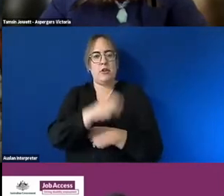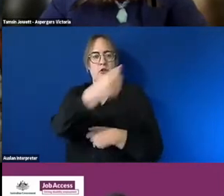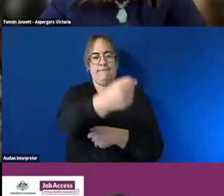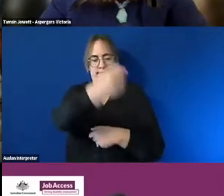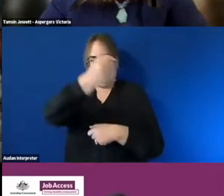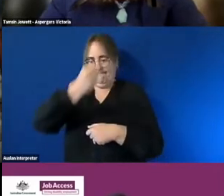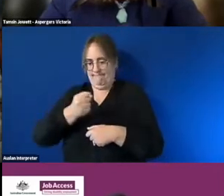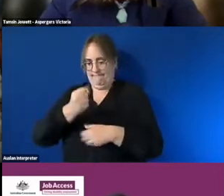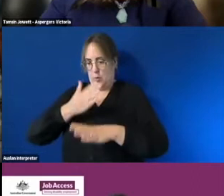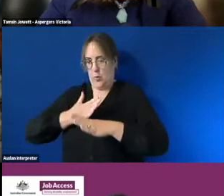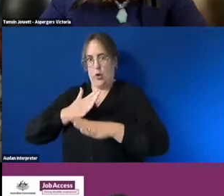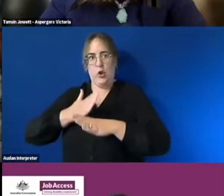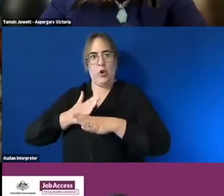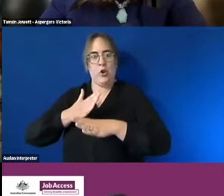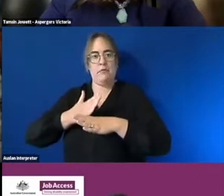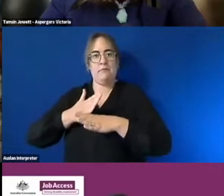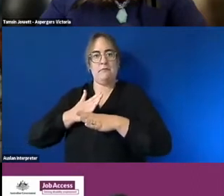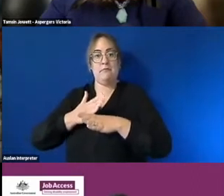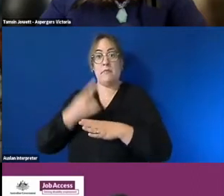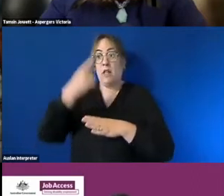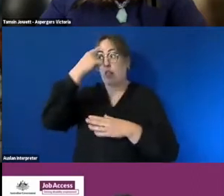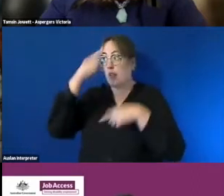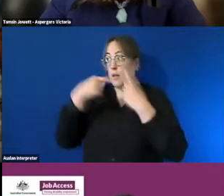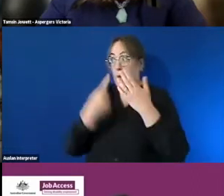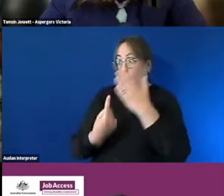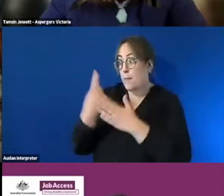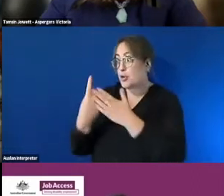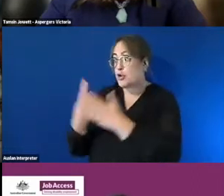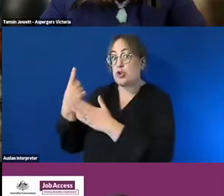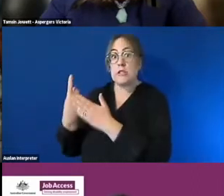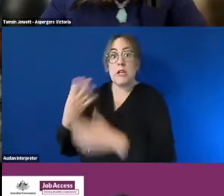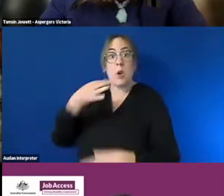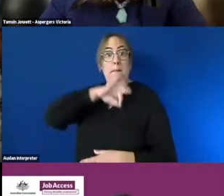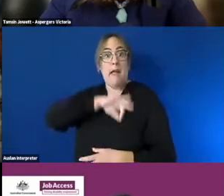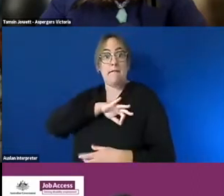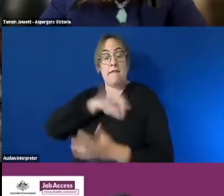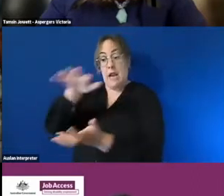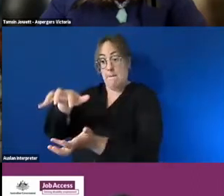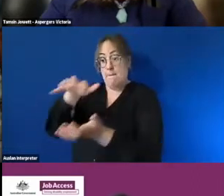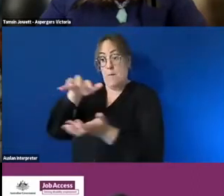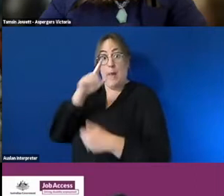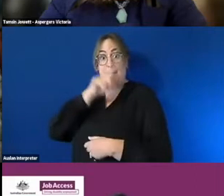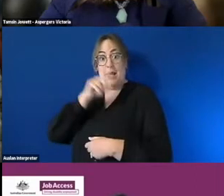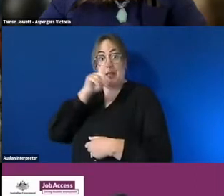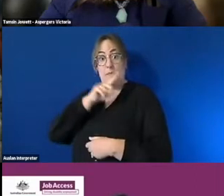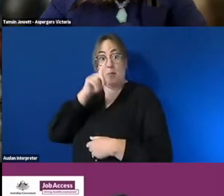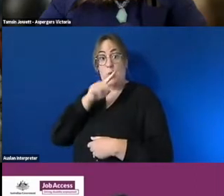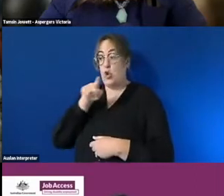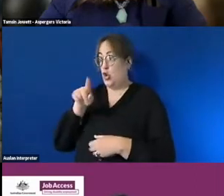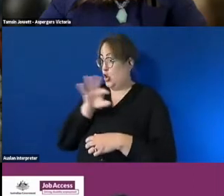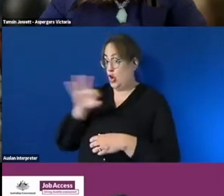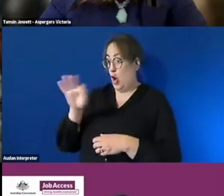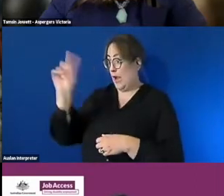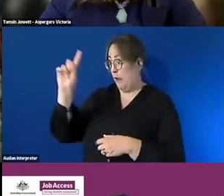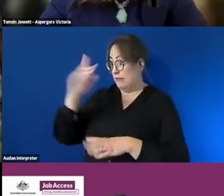think about the opportunities and the benefits that come from employing the people that you're not employing or not employing in the same